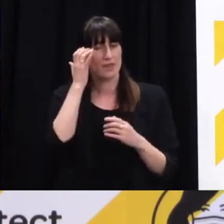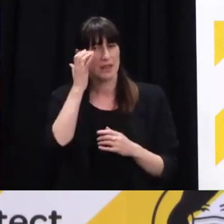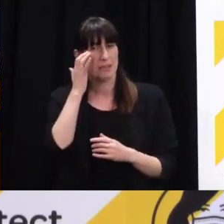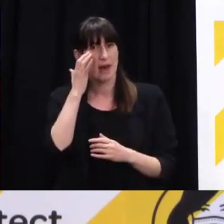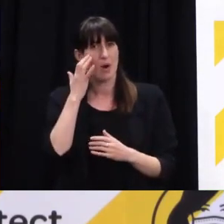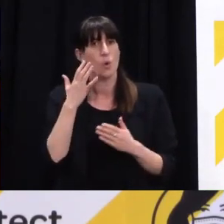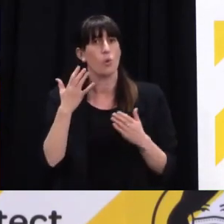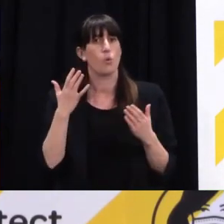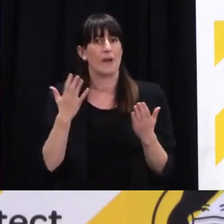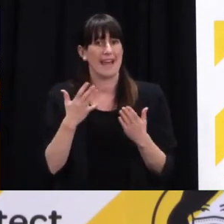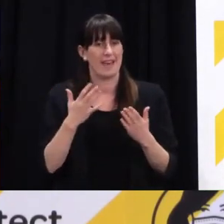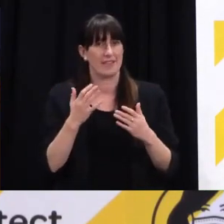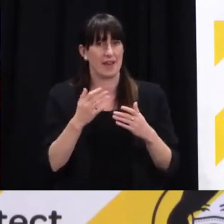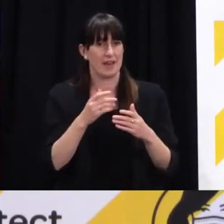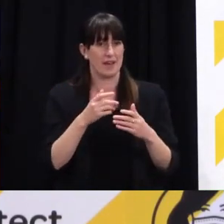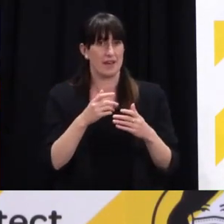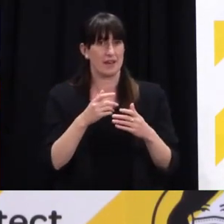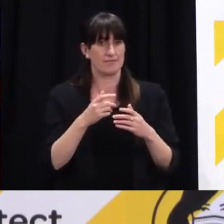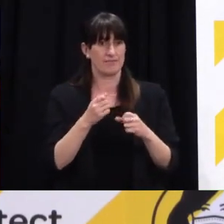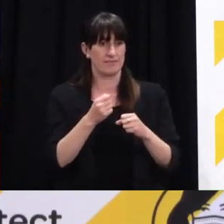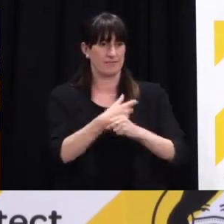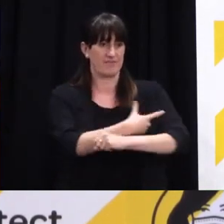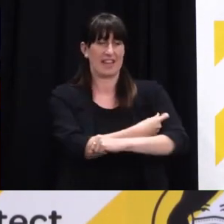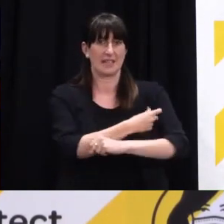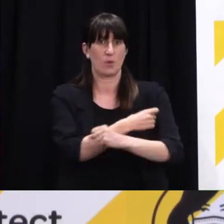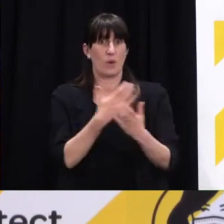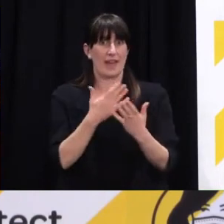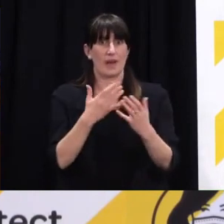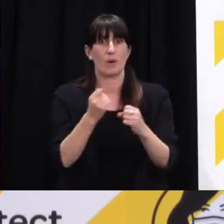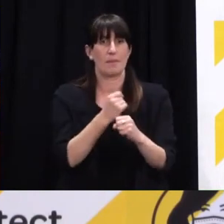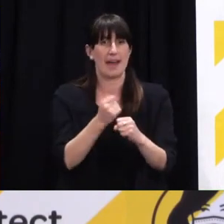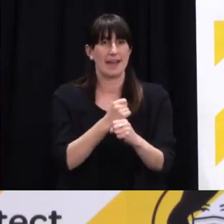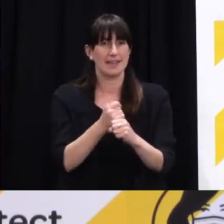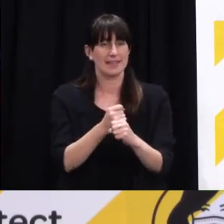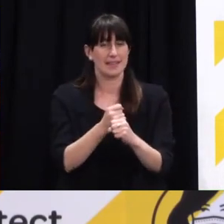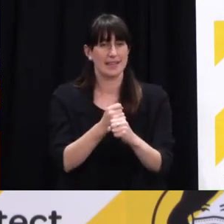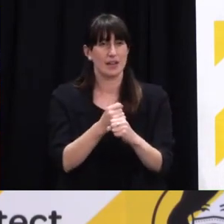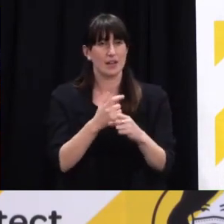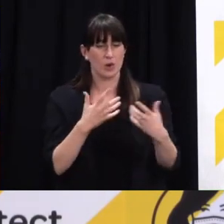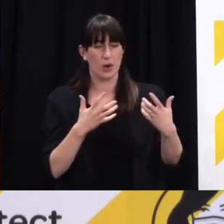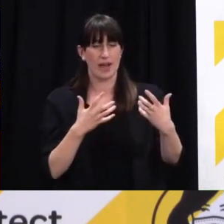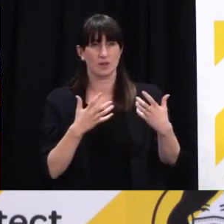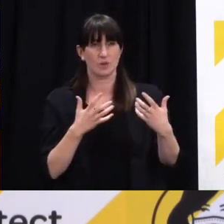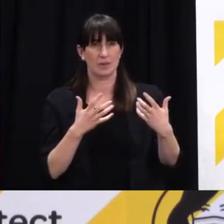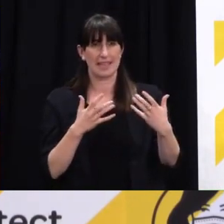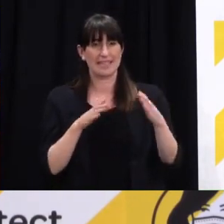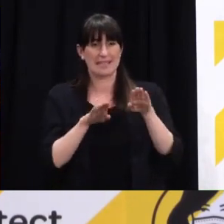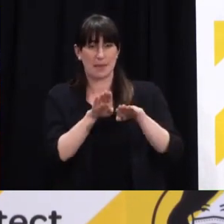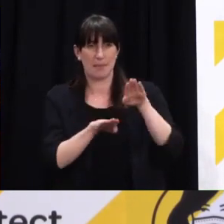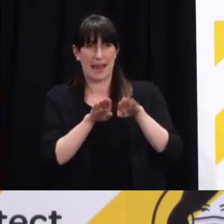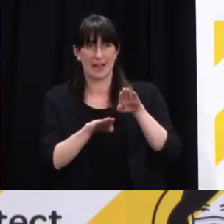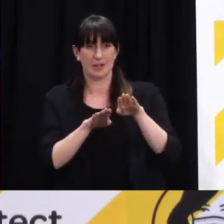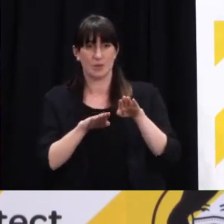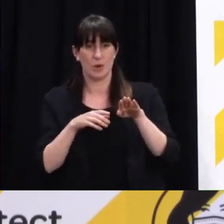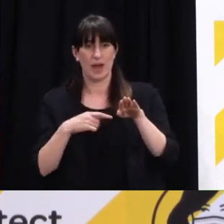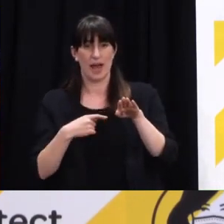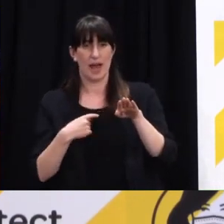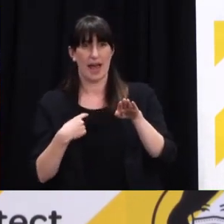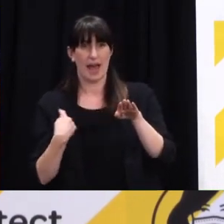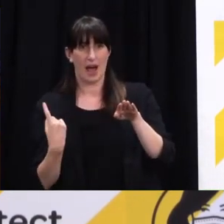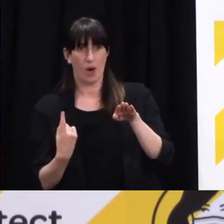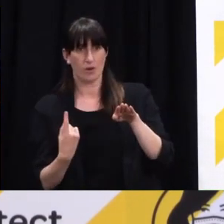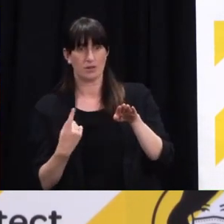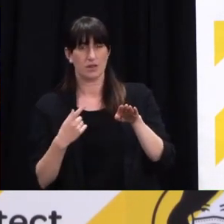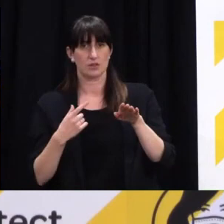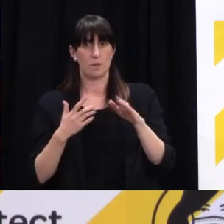close to the regulatory alignment with the production of those doses so that they could match our existing approvals. So that